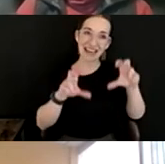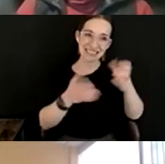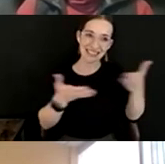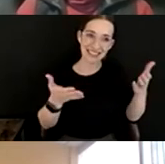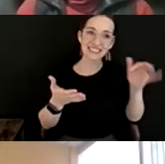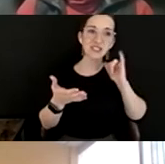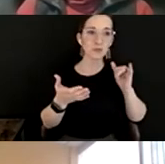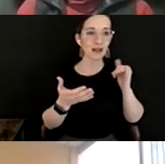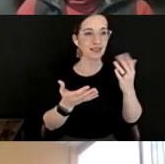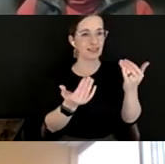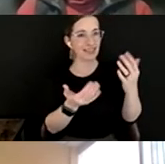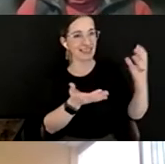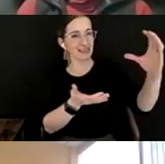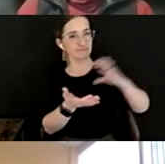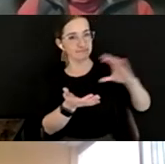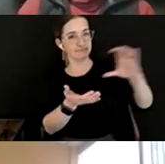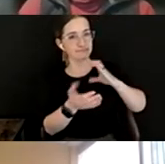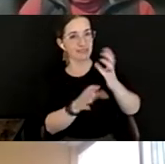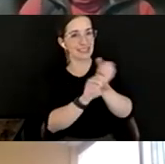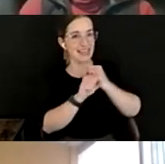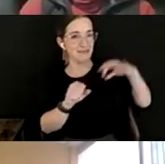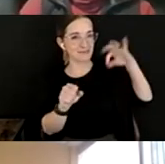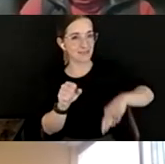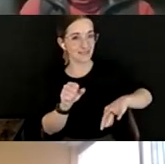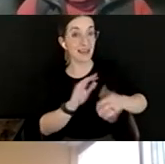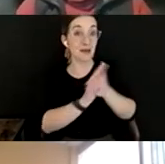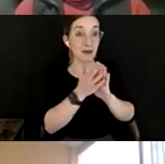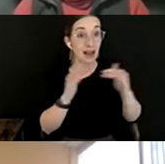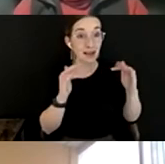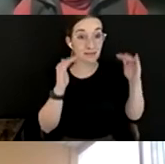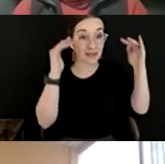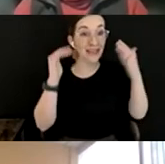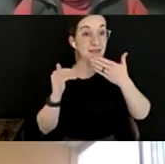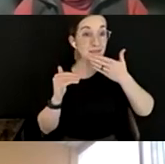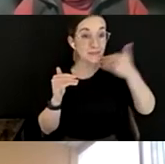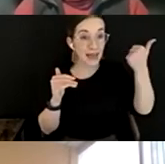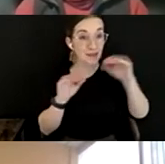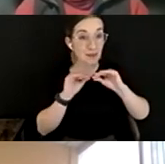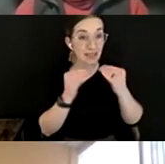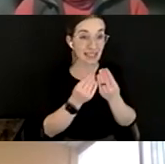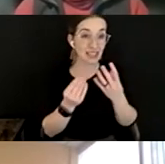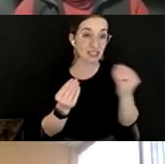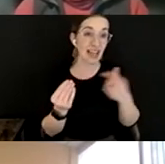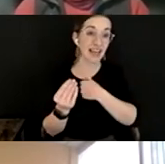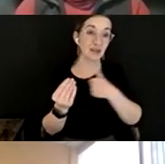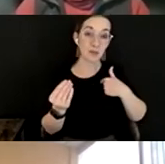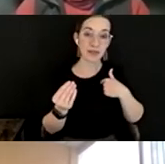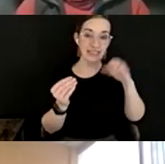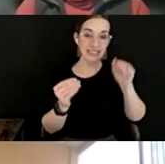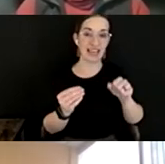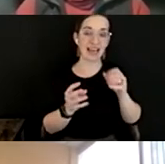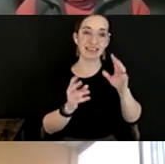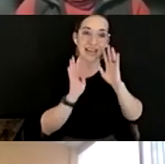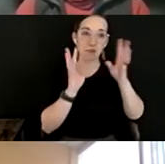we become better organizations, and we are able to creatively, part of our job as arts workers, I think, is to come up with creative solutions